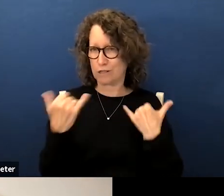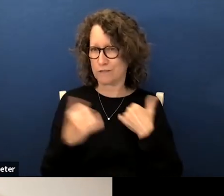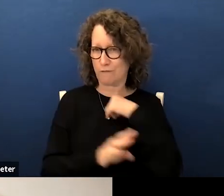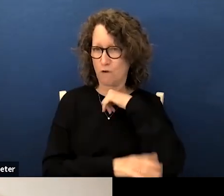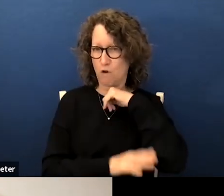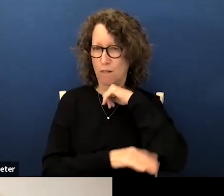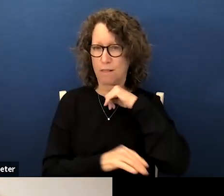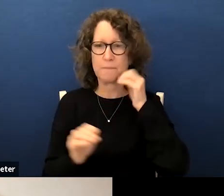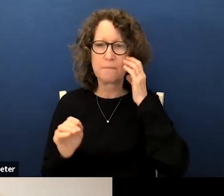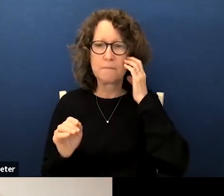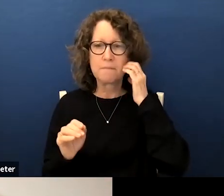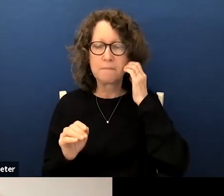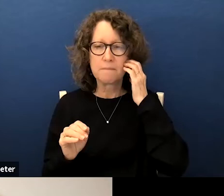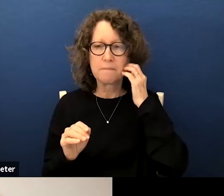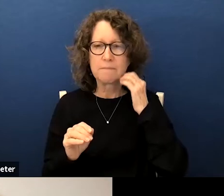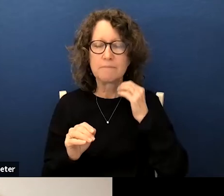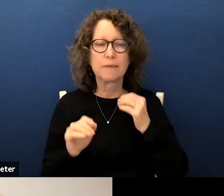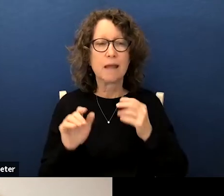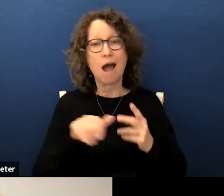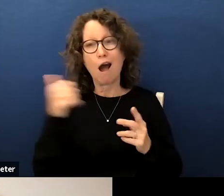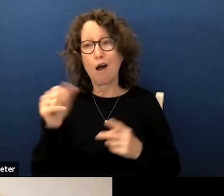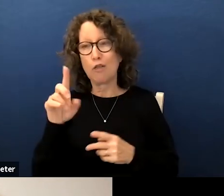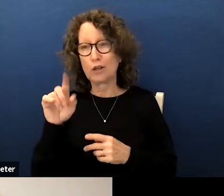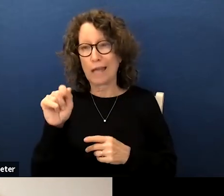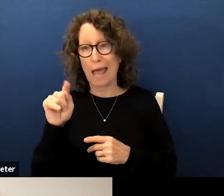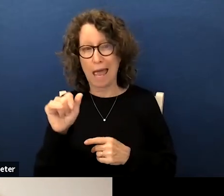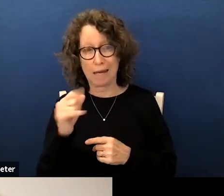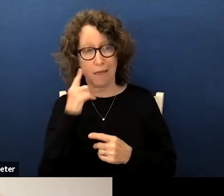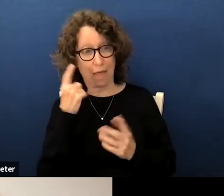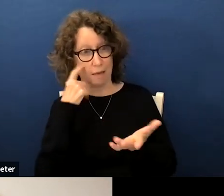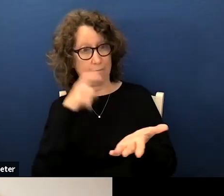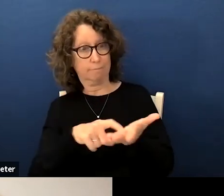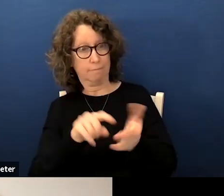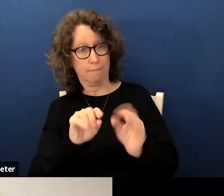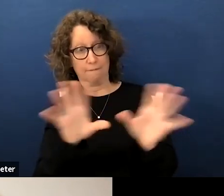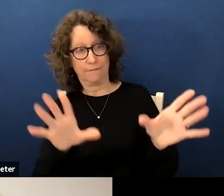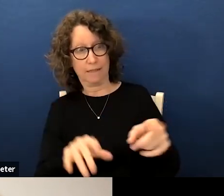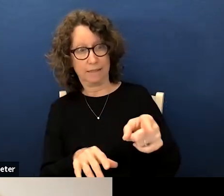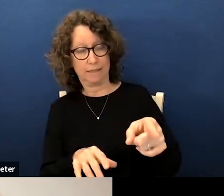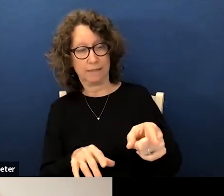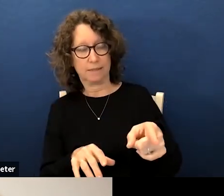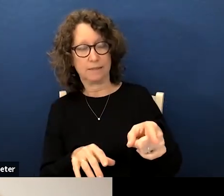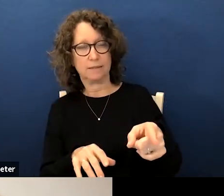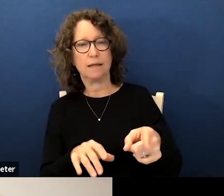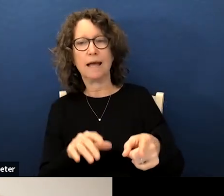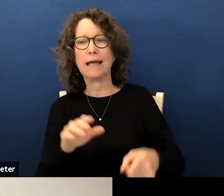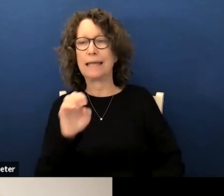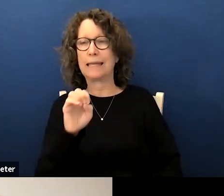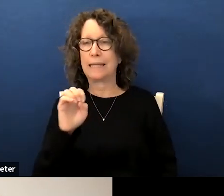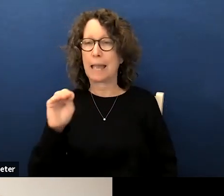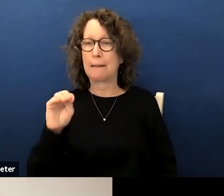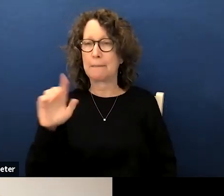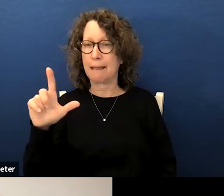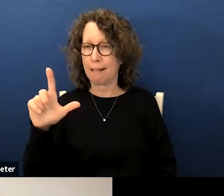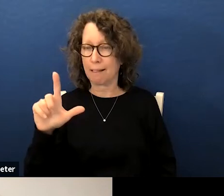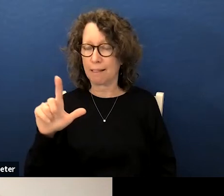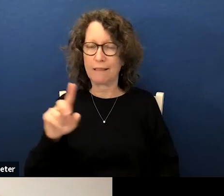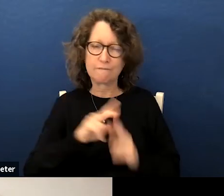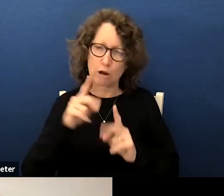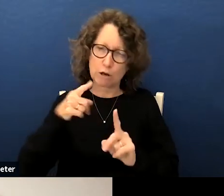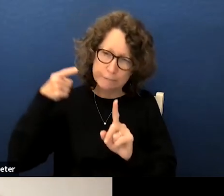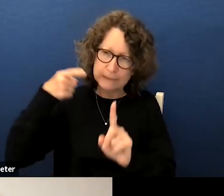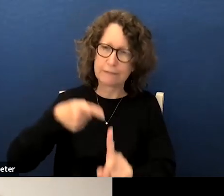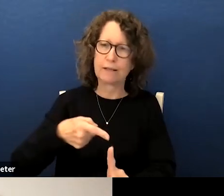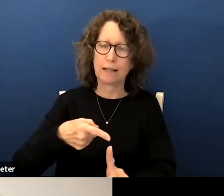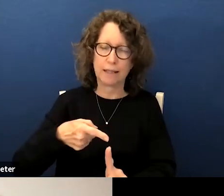and the other data that stands out is the data for our emls very particularly